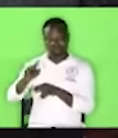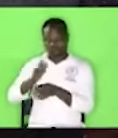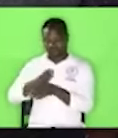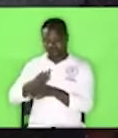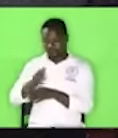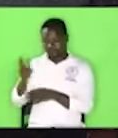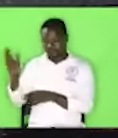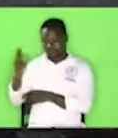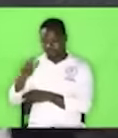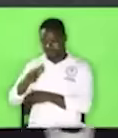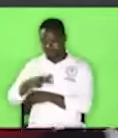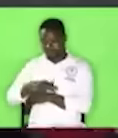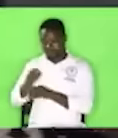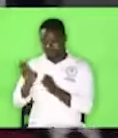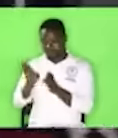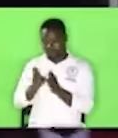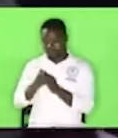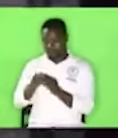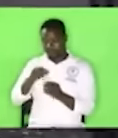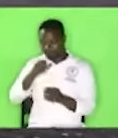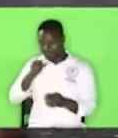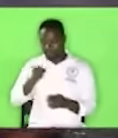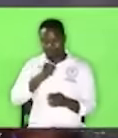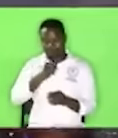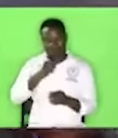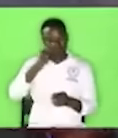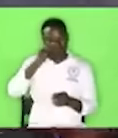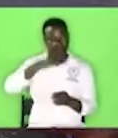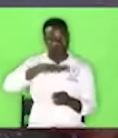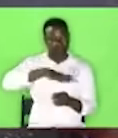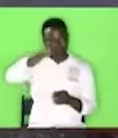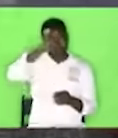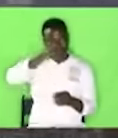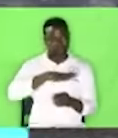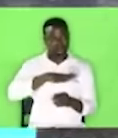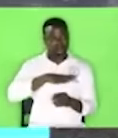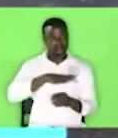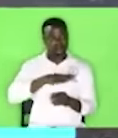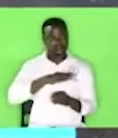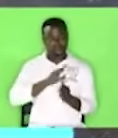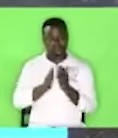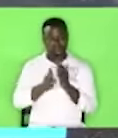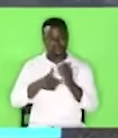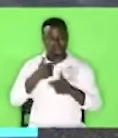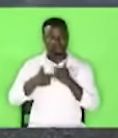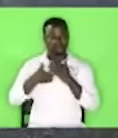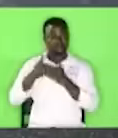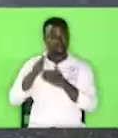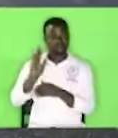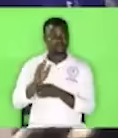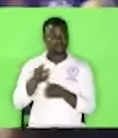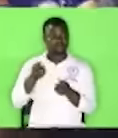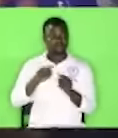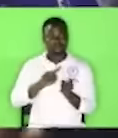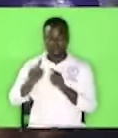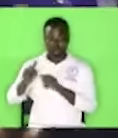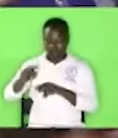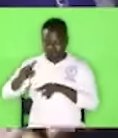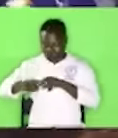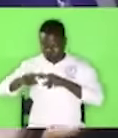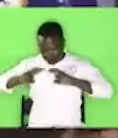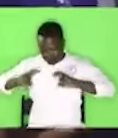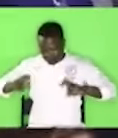she picked the mic ladies and gentlemen by the grace of god when i went to check the